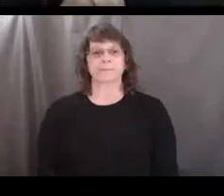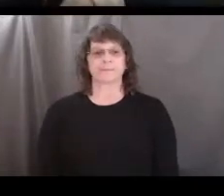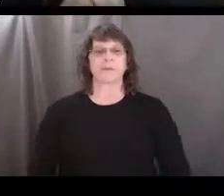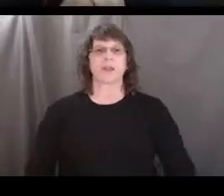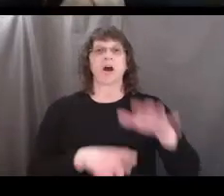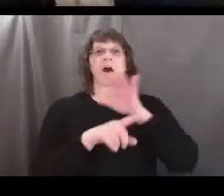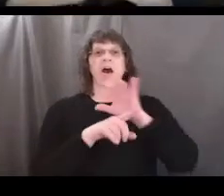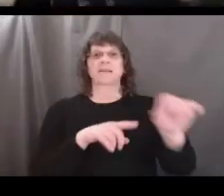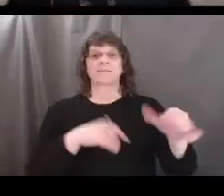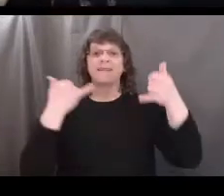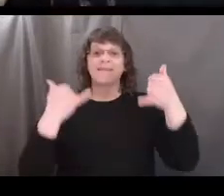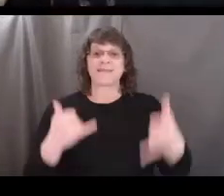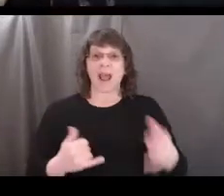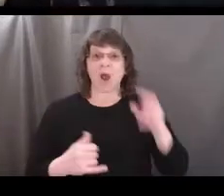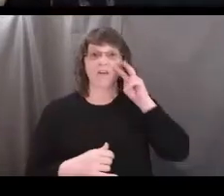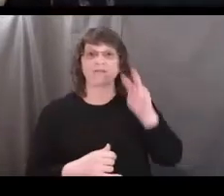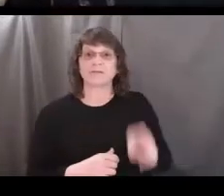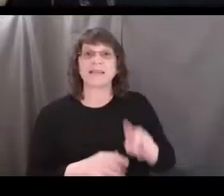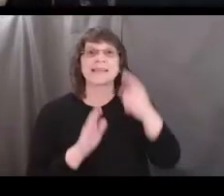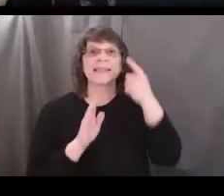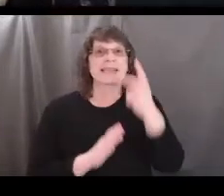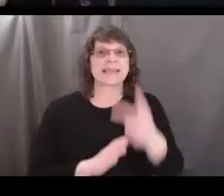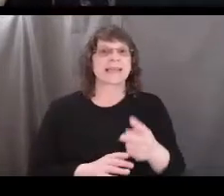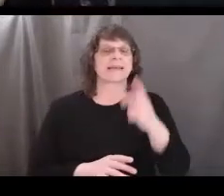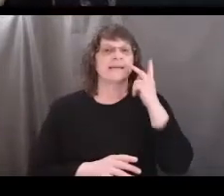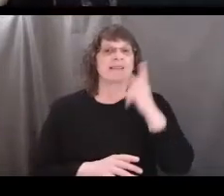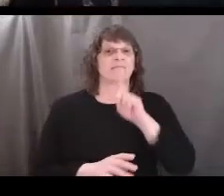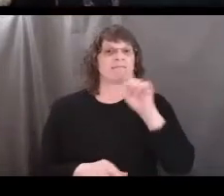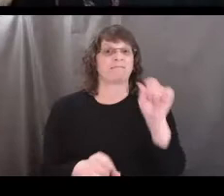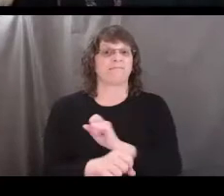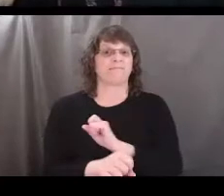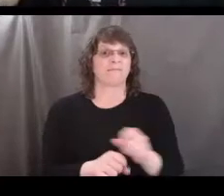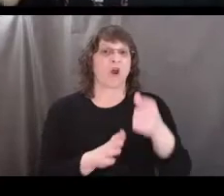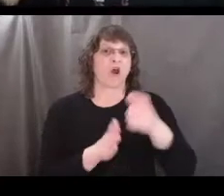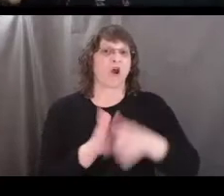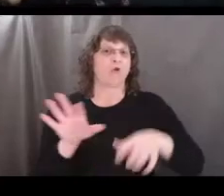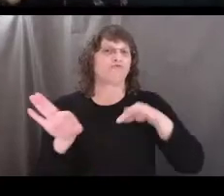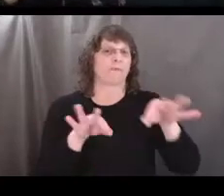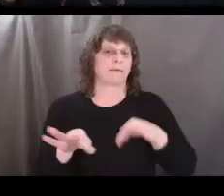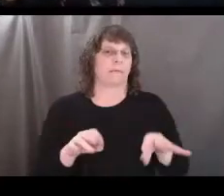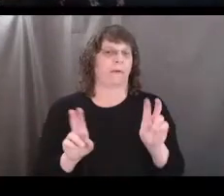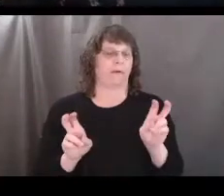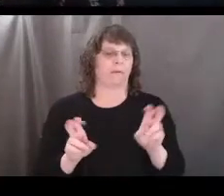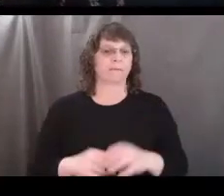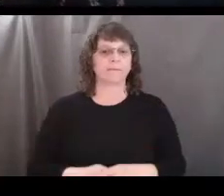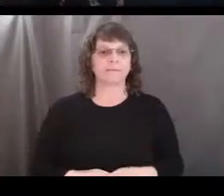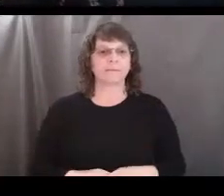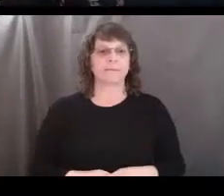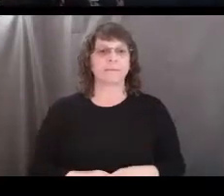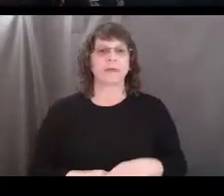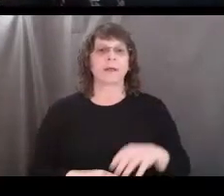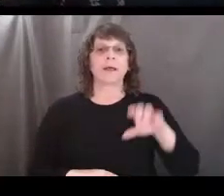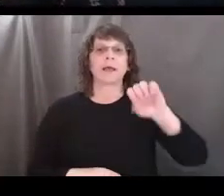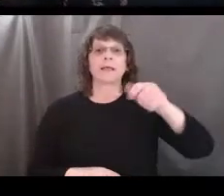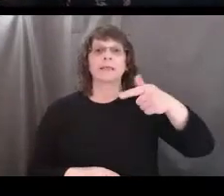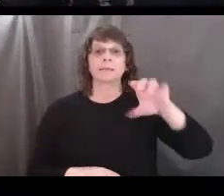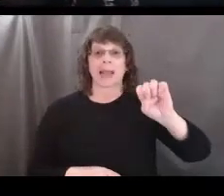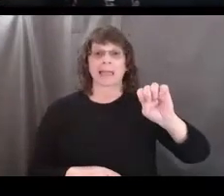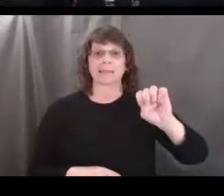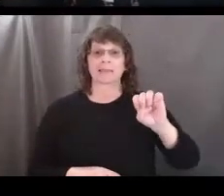Awesome. Now, let's reveal the true recipe. Space is